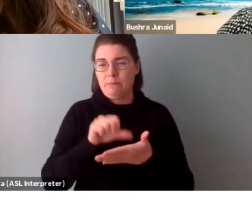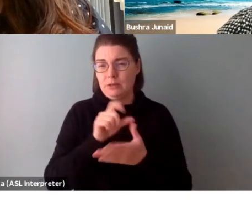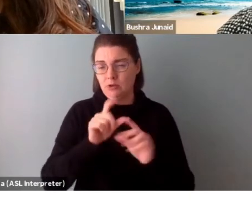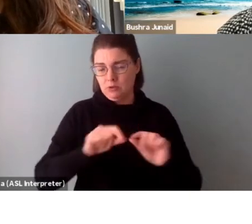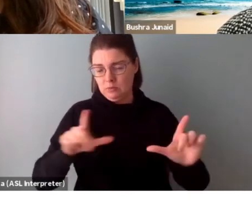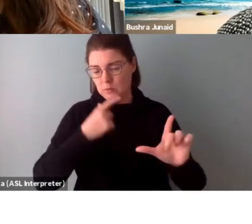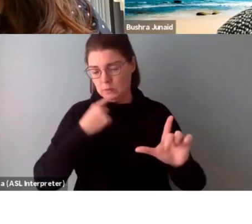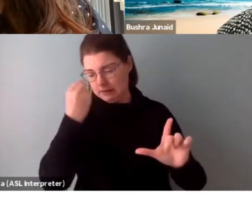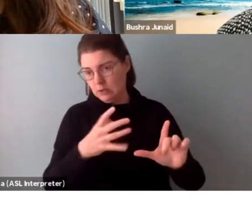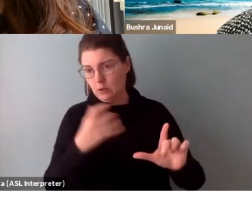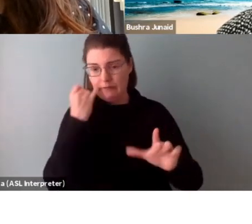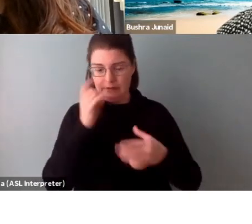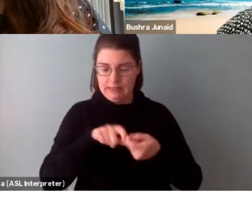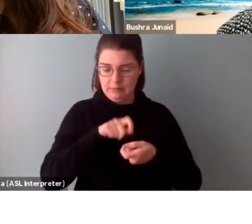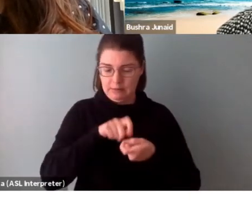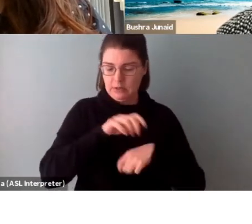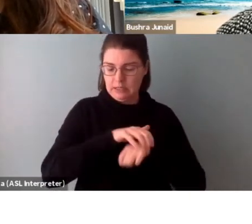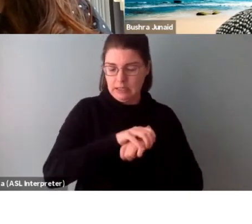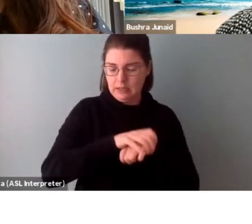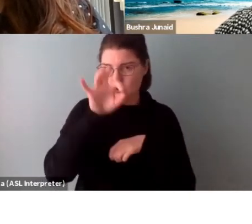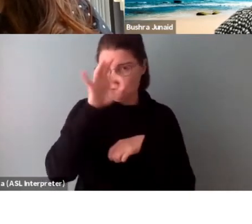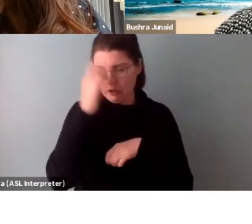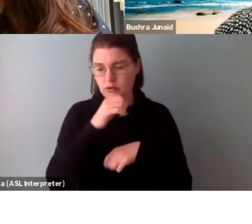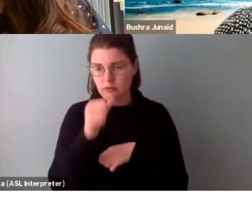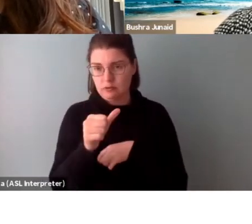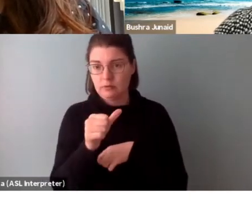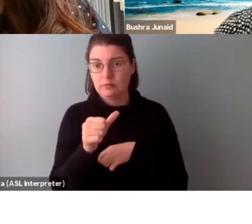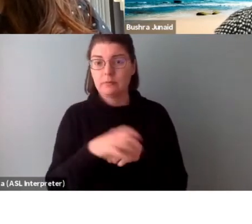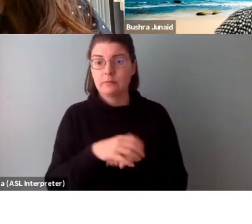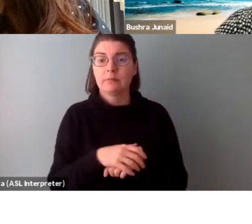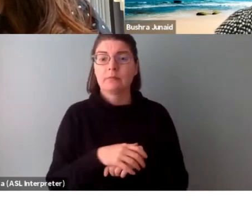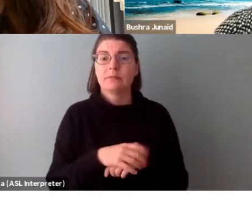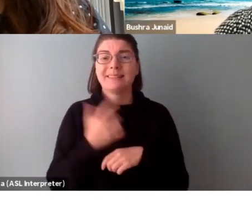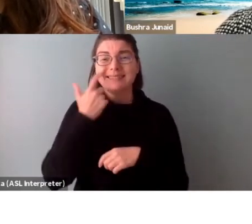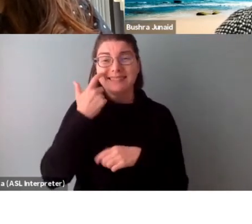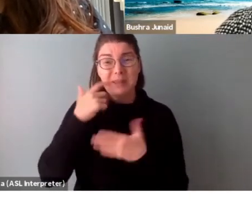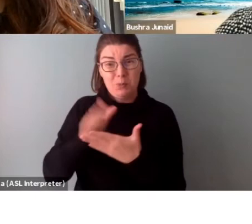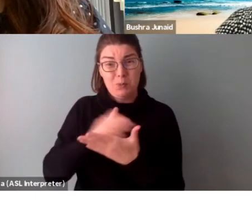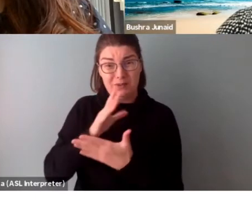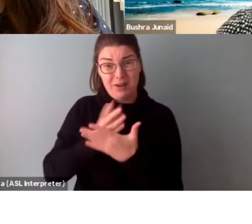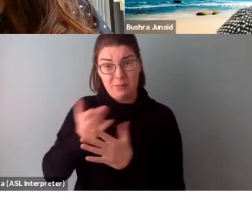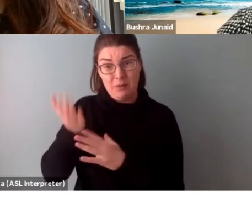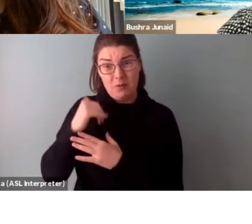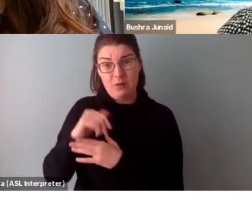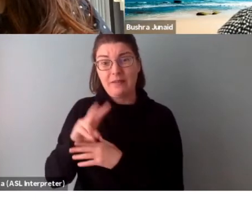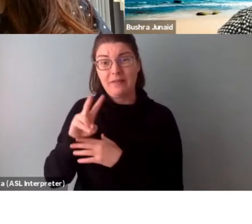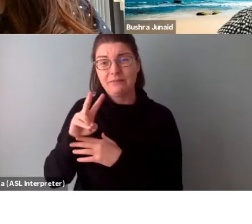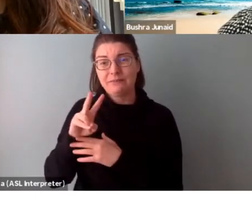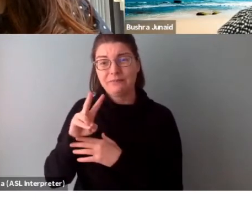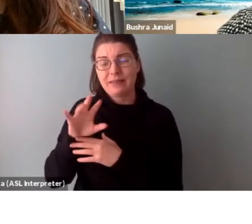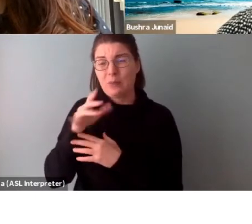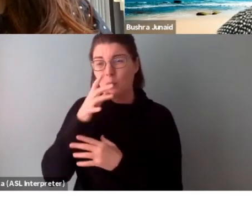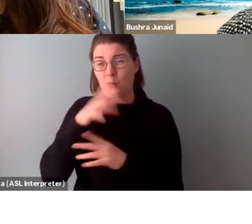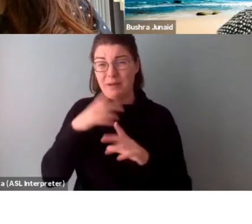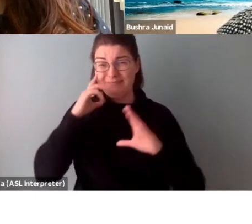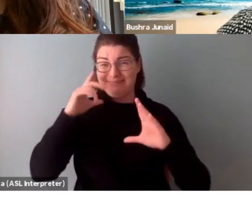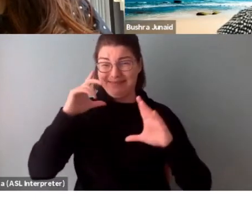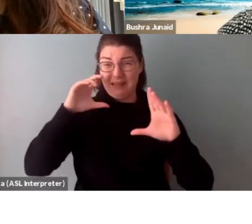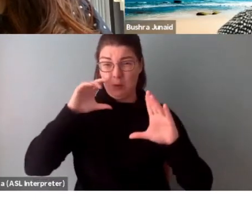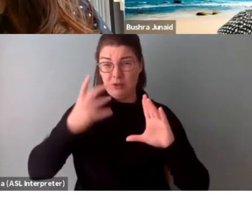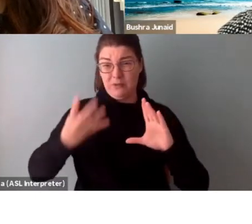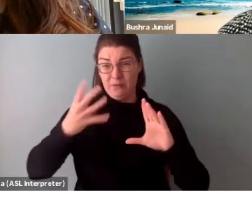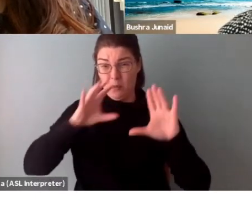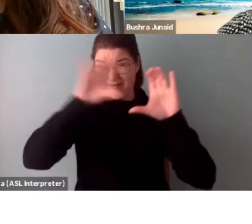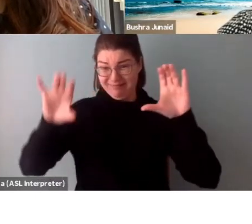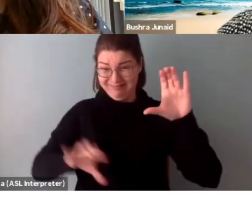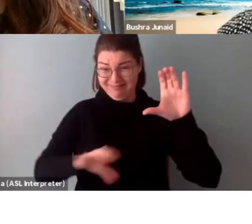is specific to English or French or not. The album we mentioned earlier by Lido Piemiento. Piemiento, for